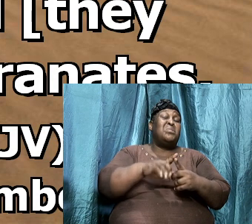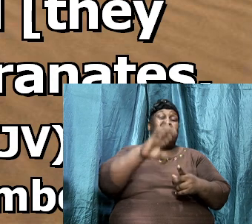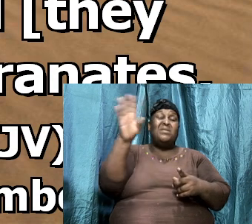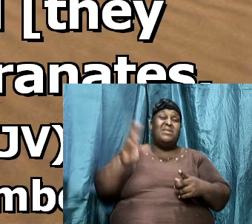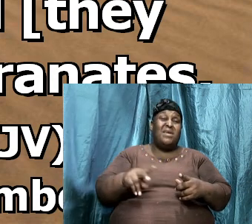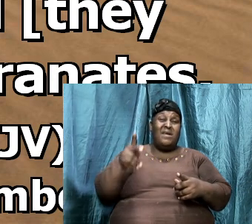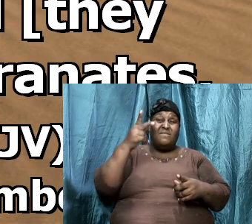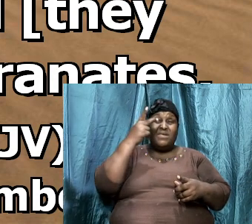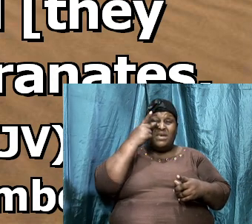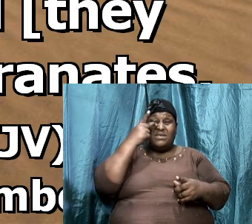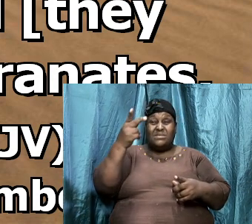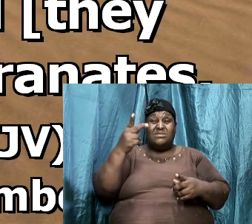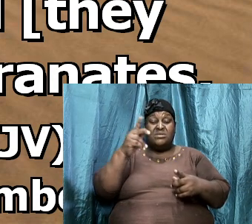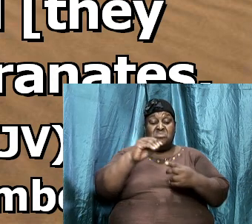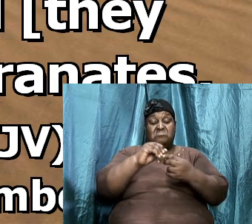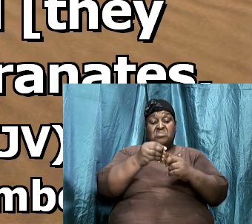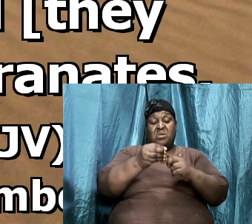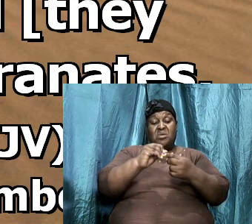that two men have to carry.